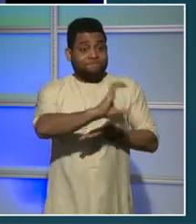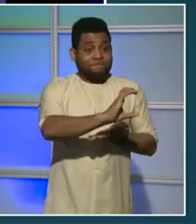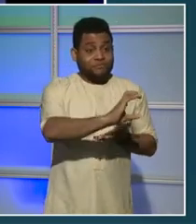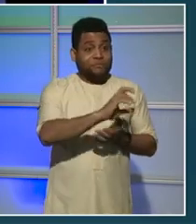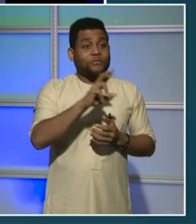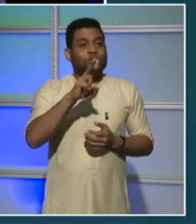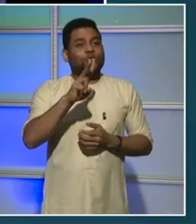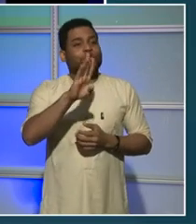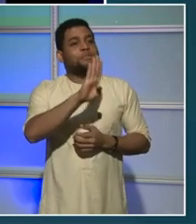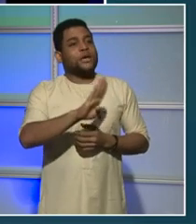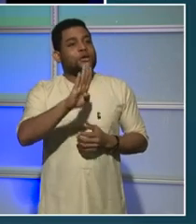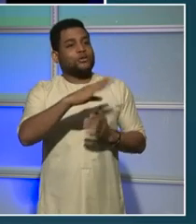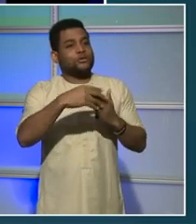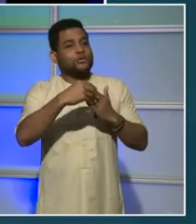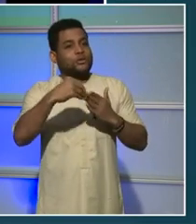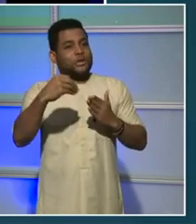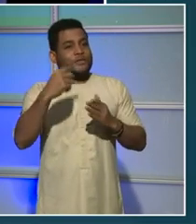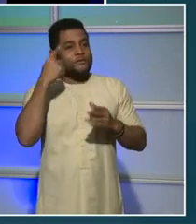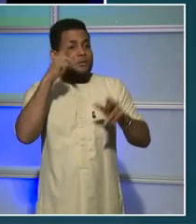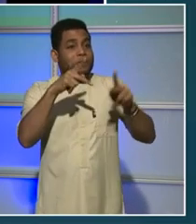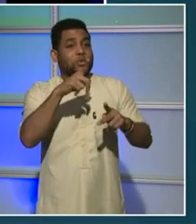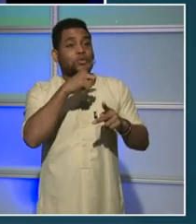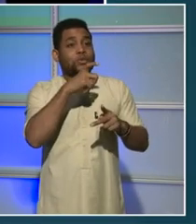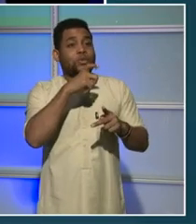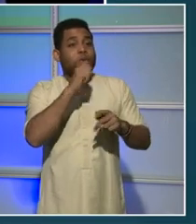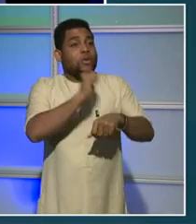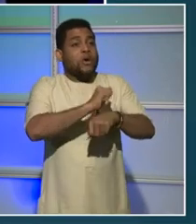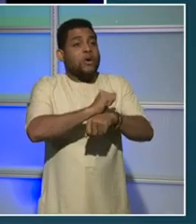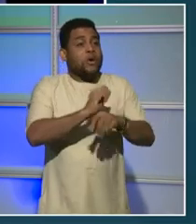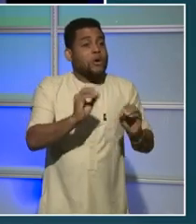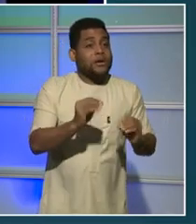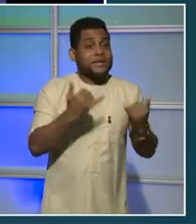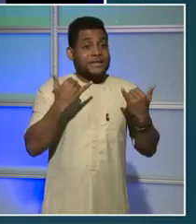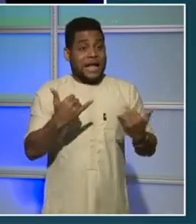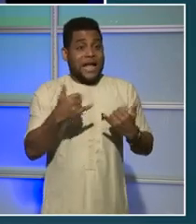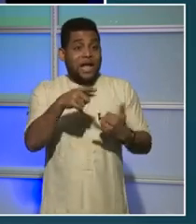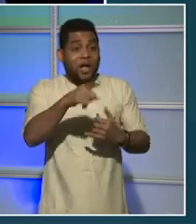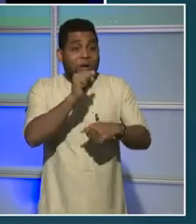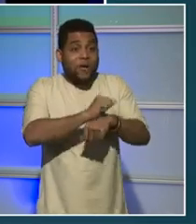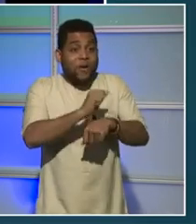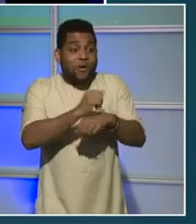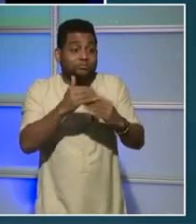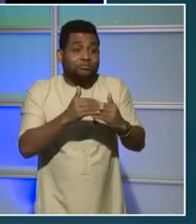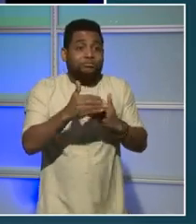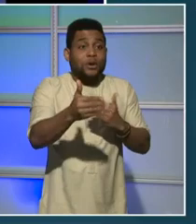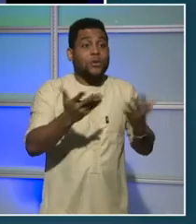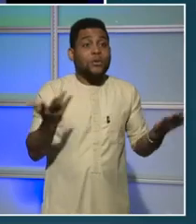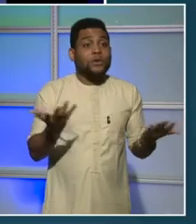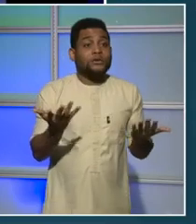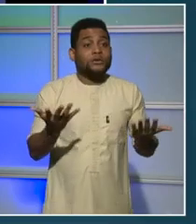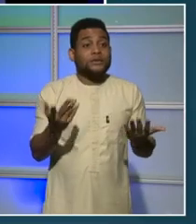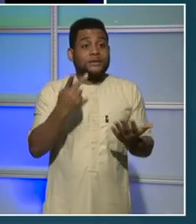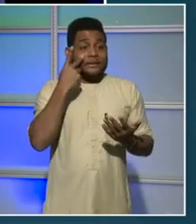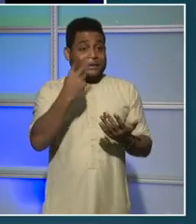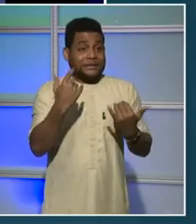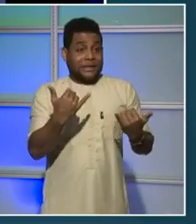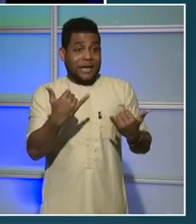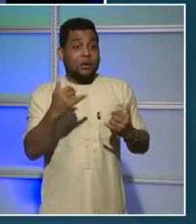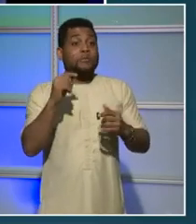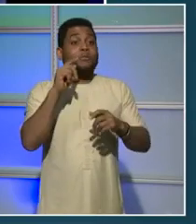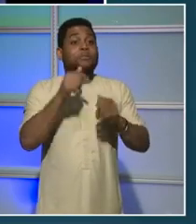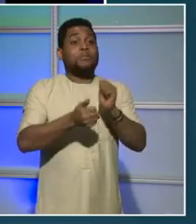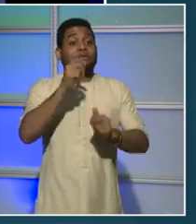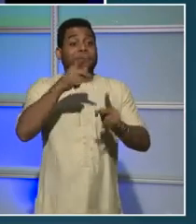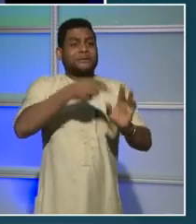unemployment compensation, but now their job is to look at the great resignation and to